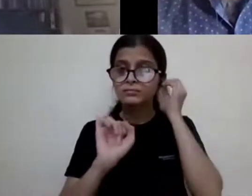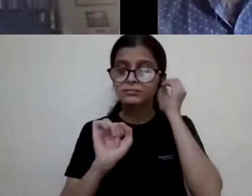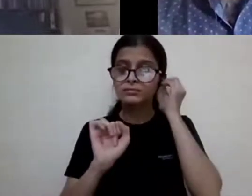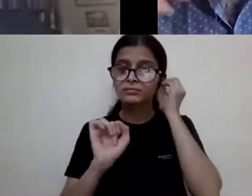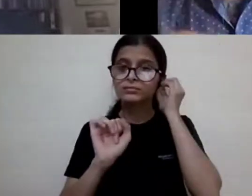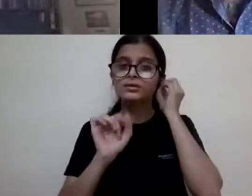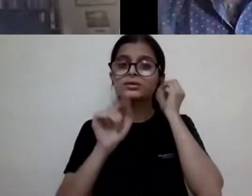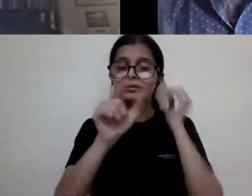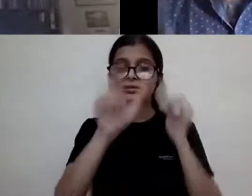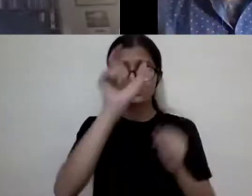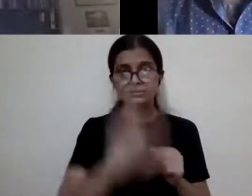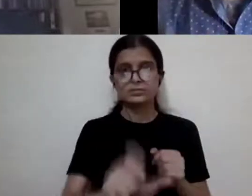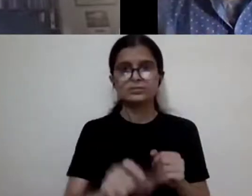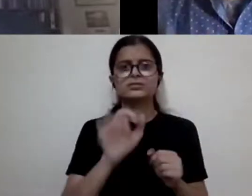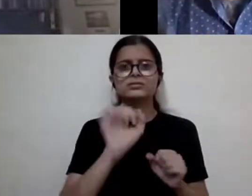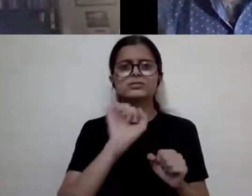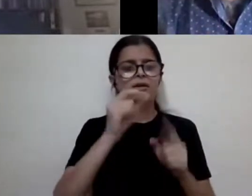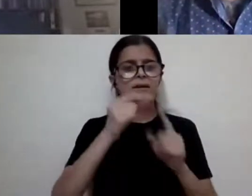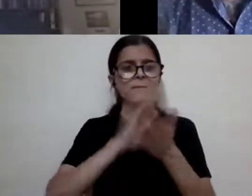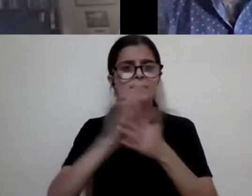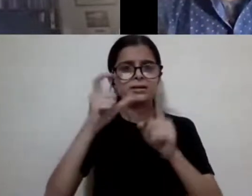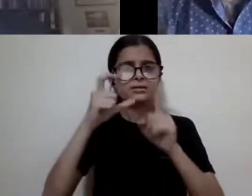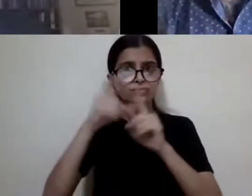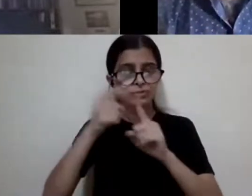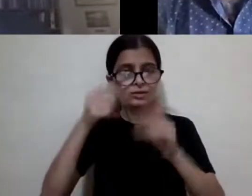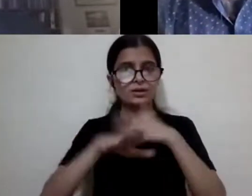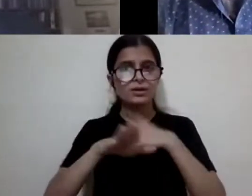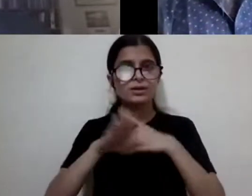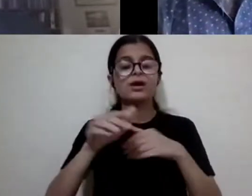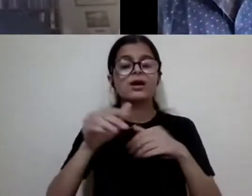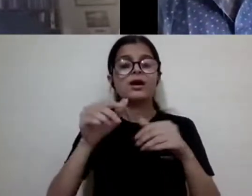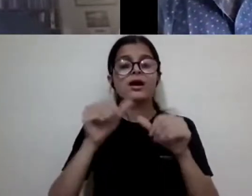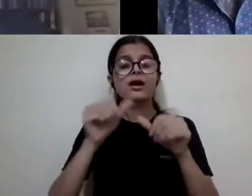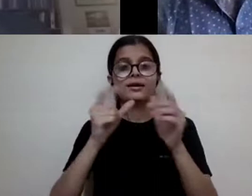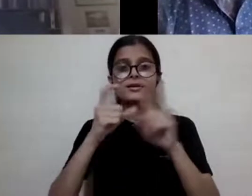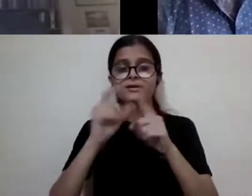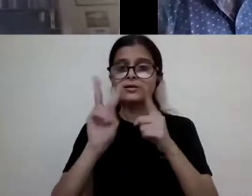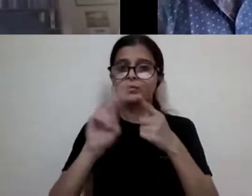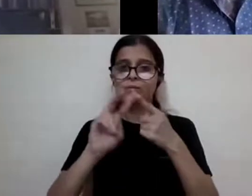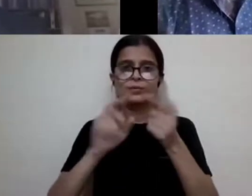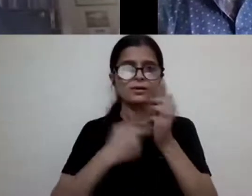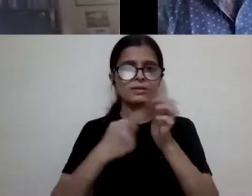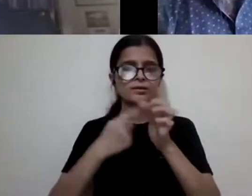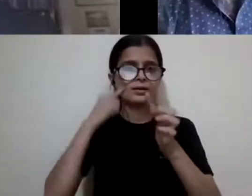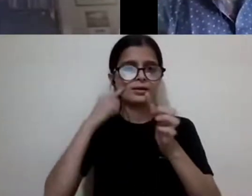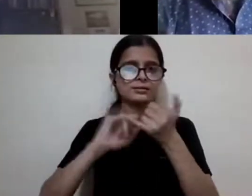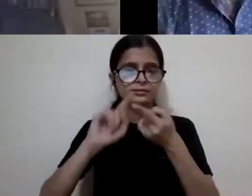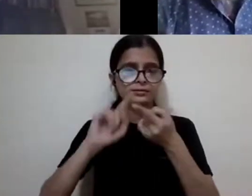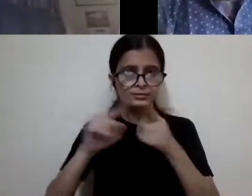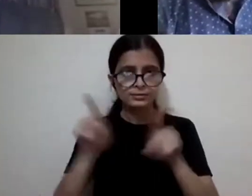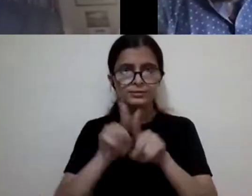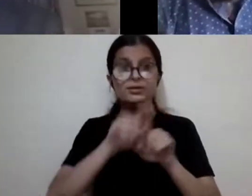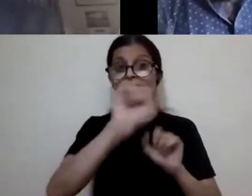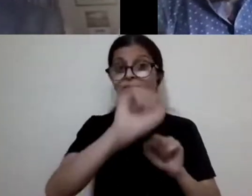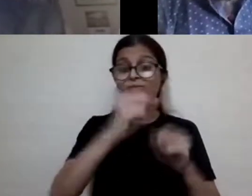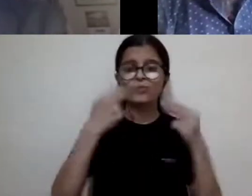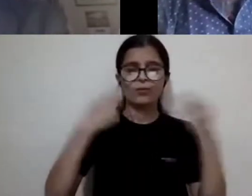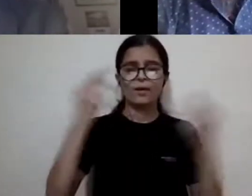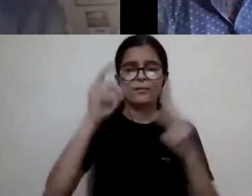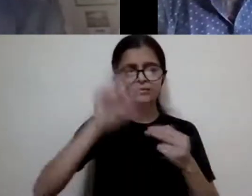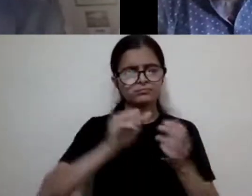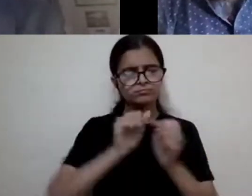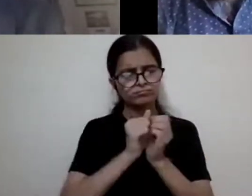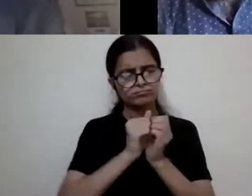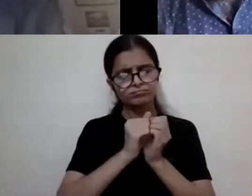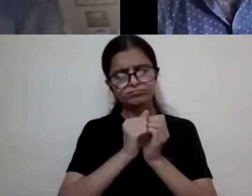he has done his PhD under Edward Said. Outside of that, he is known for his many, many books, many,